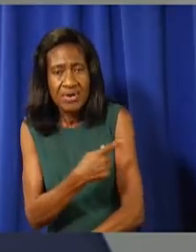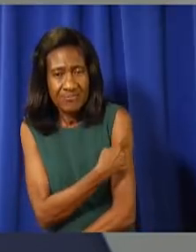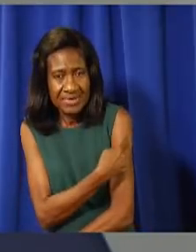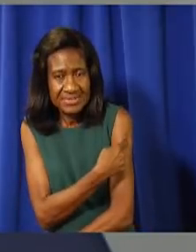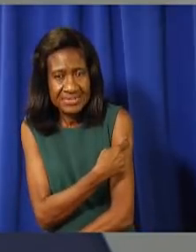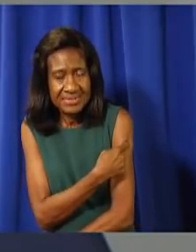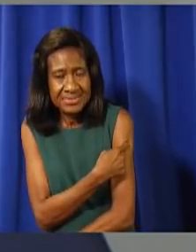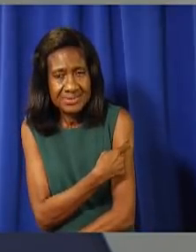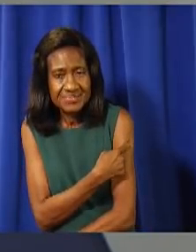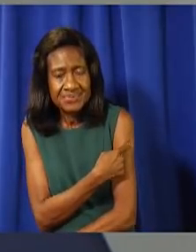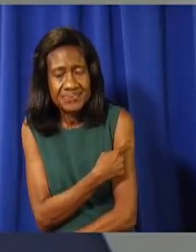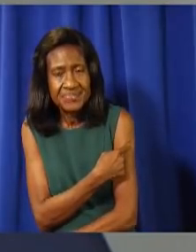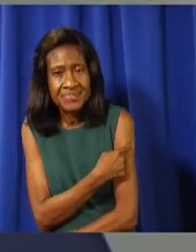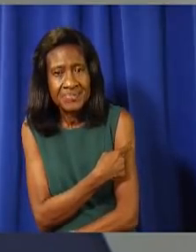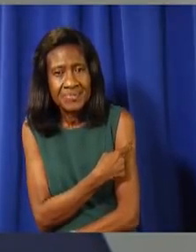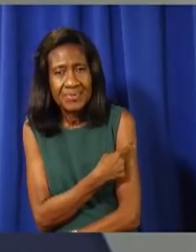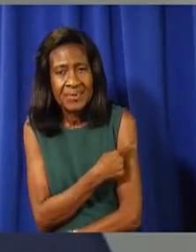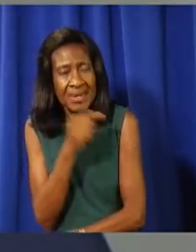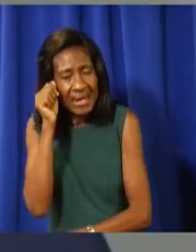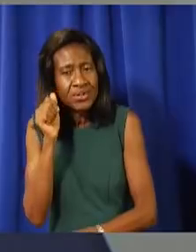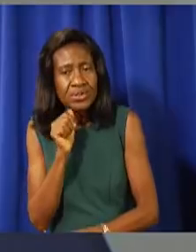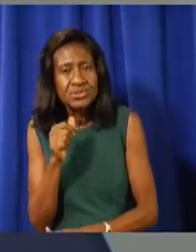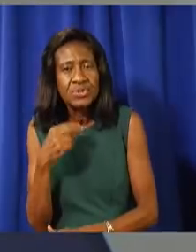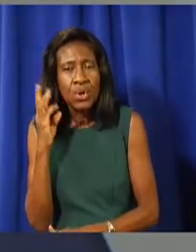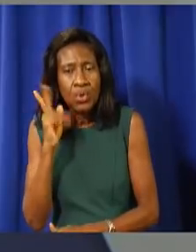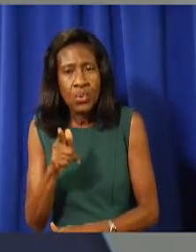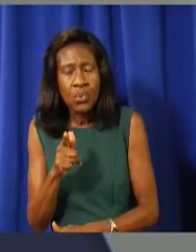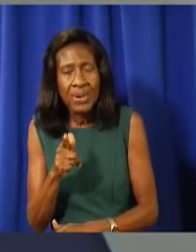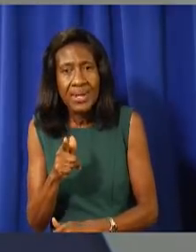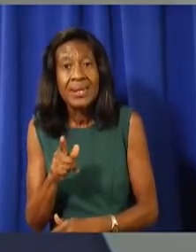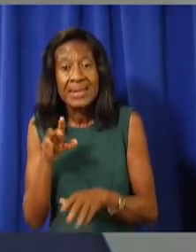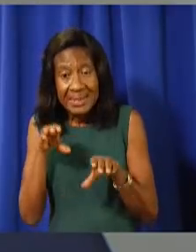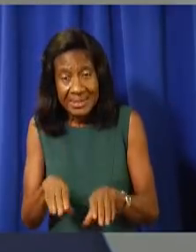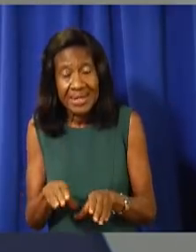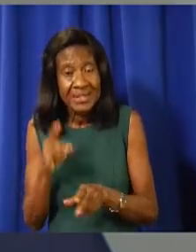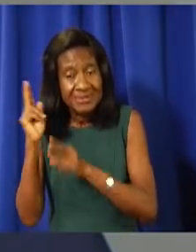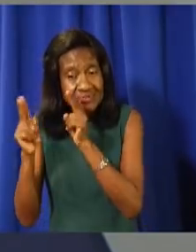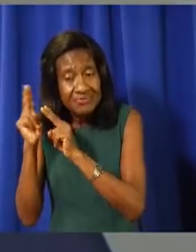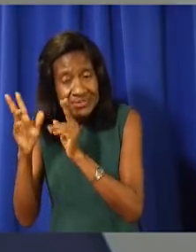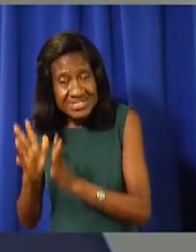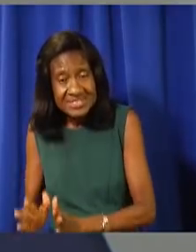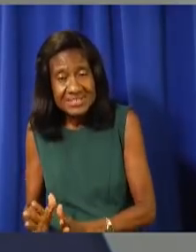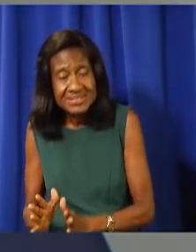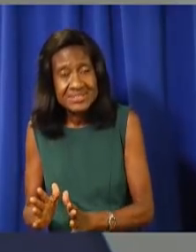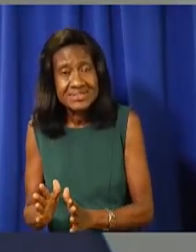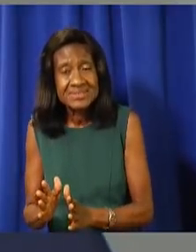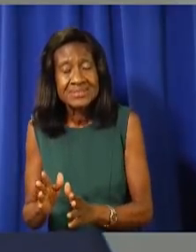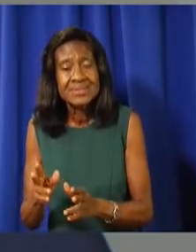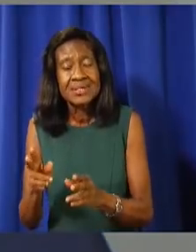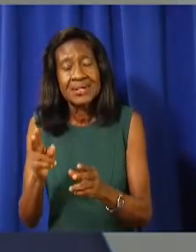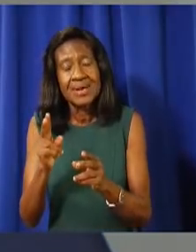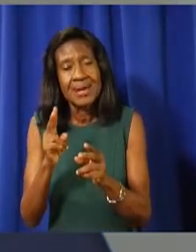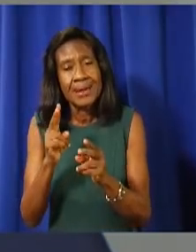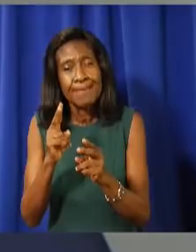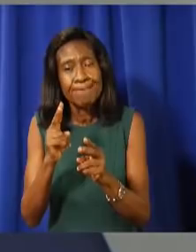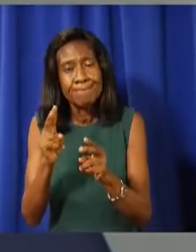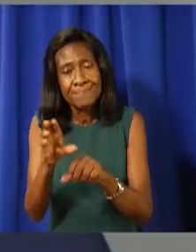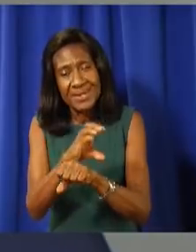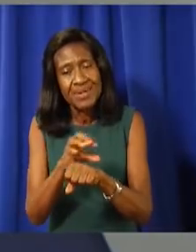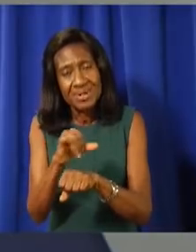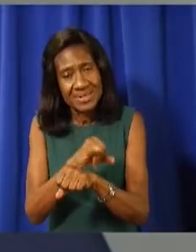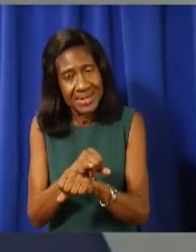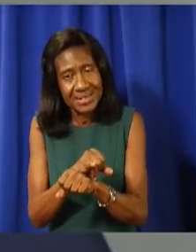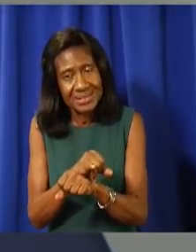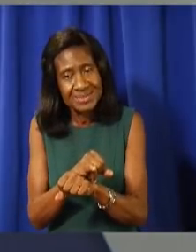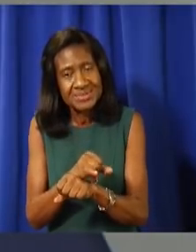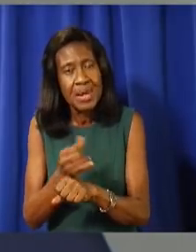the age of 12 years will now be allowed to visit the Cayman Islands. Whereas before, this was limited to returning Caymanians,